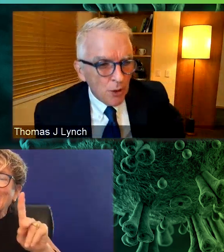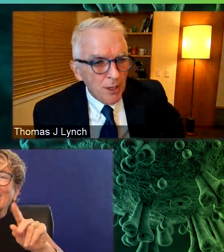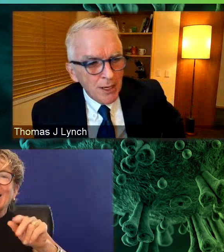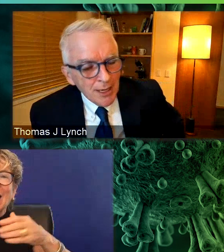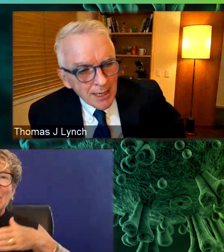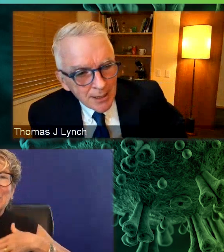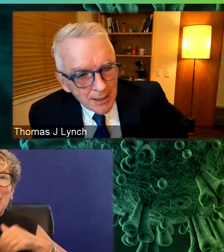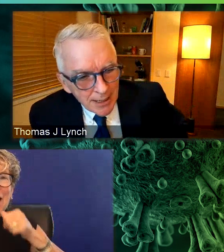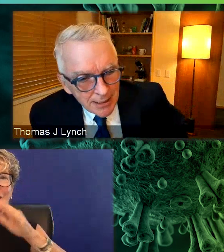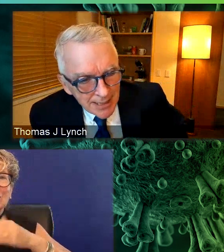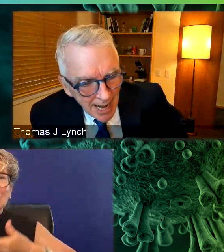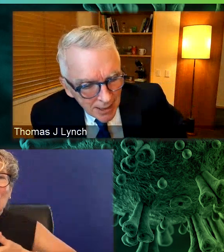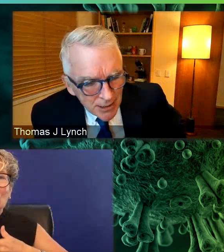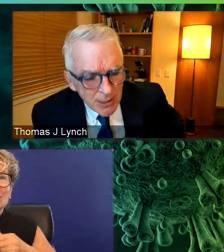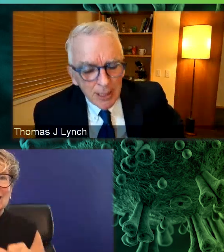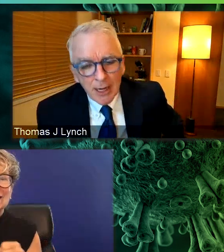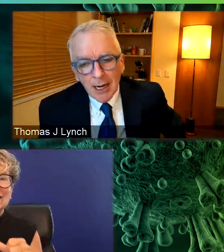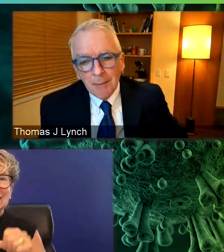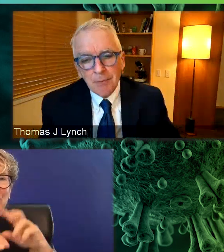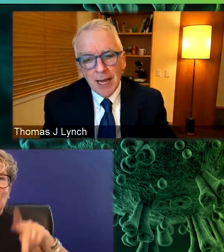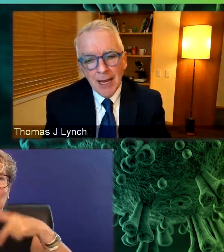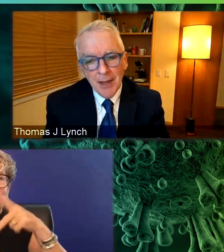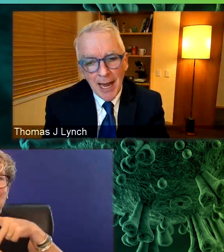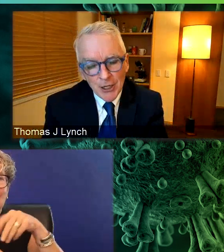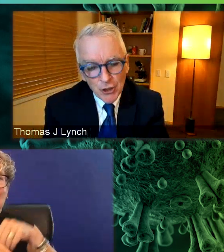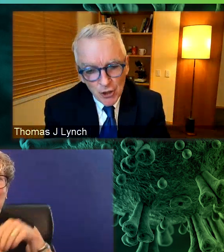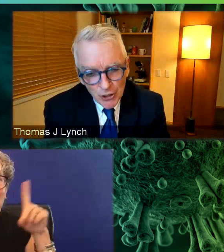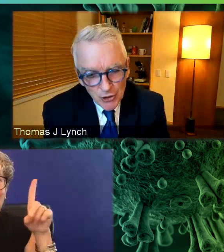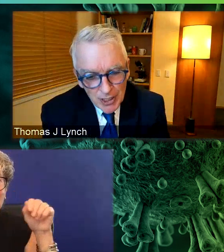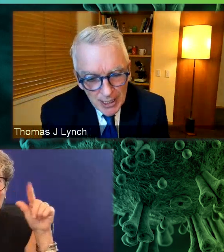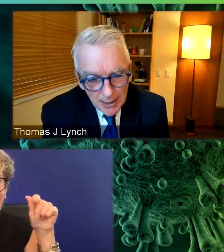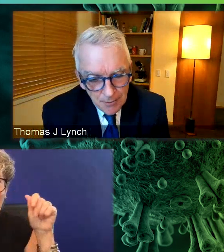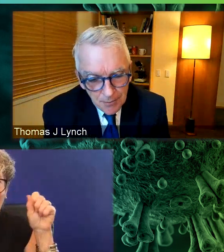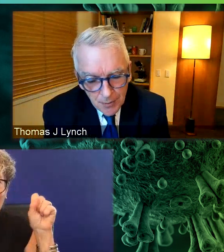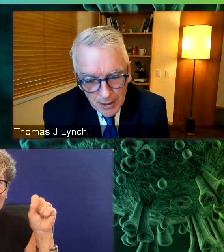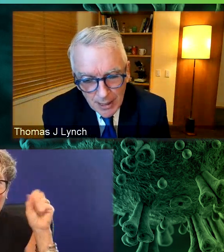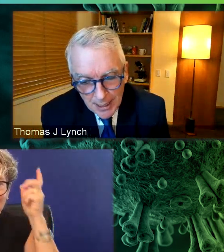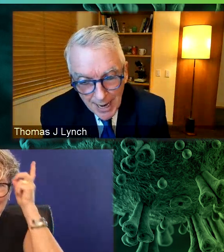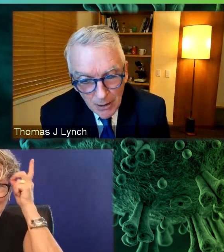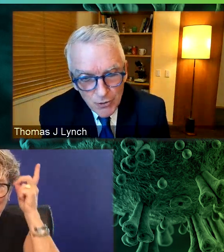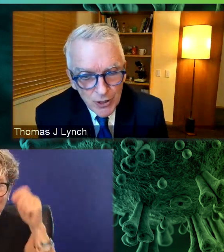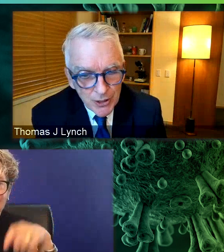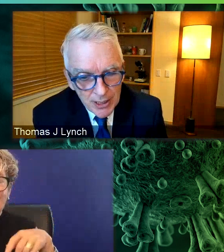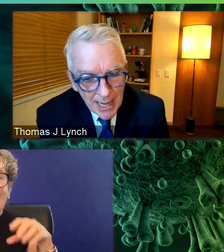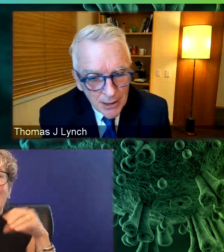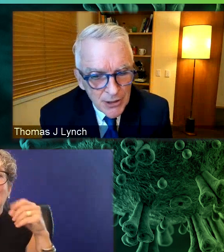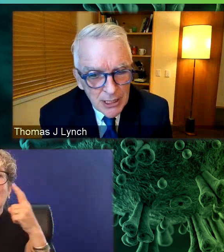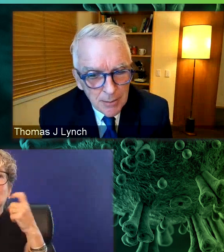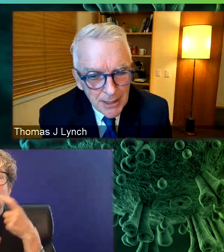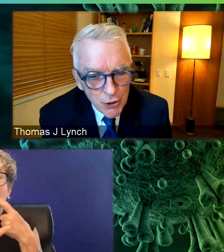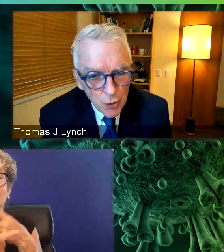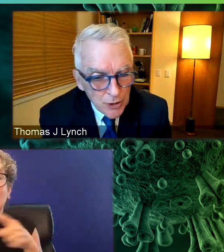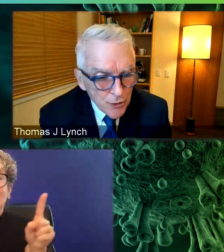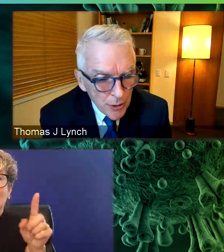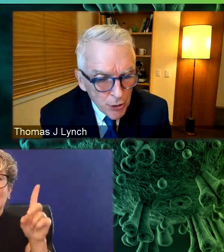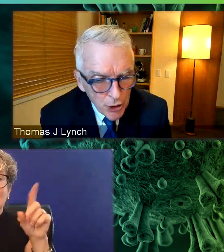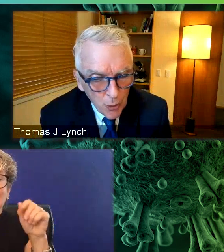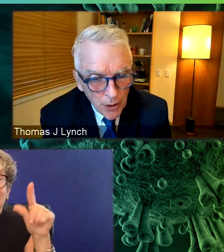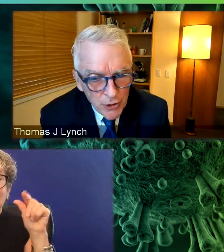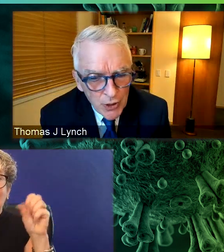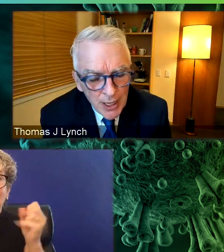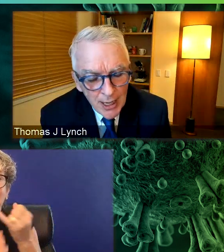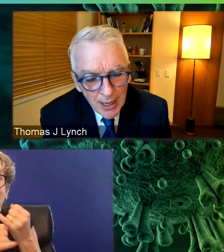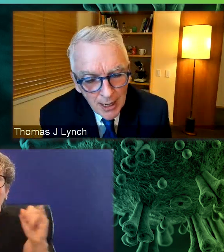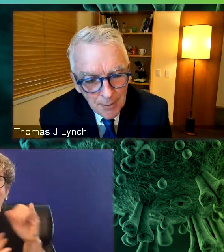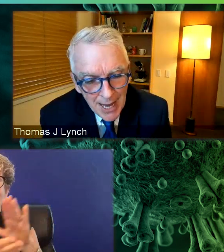middle school in Dallas. And they actually just announced that the Dallas Independent School District, where